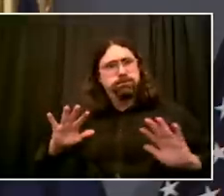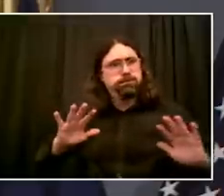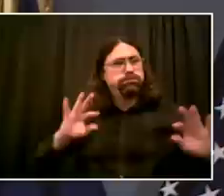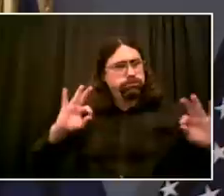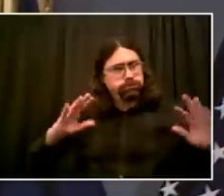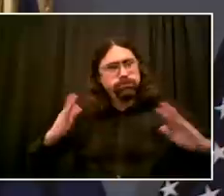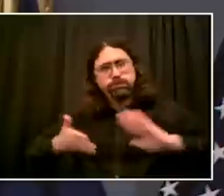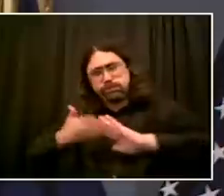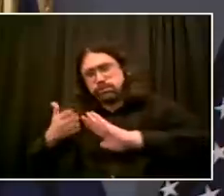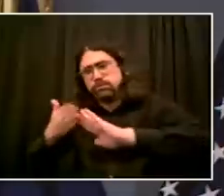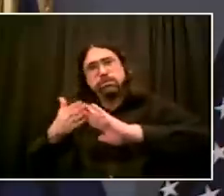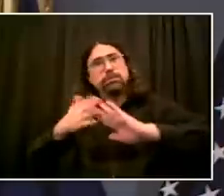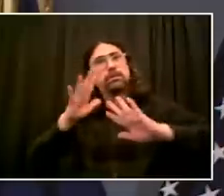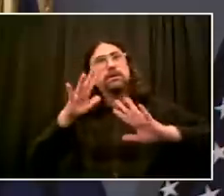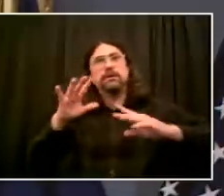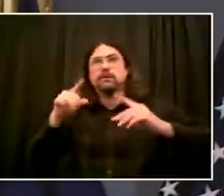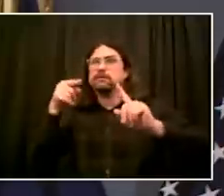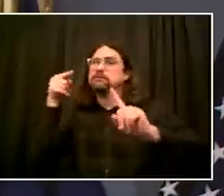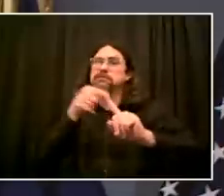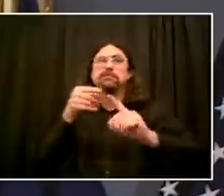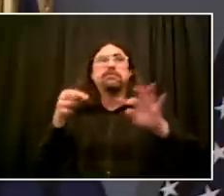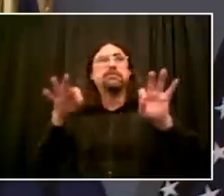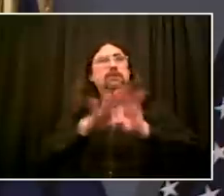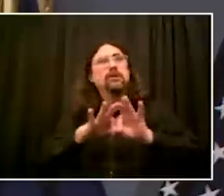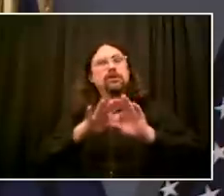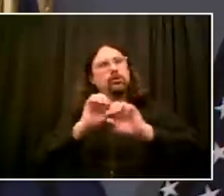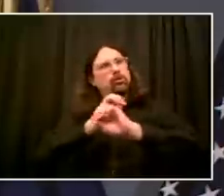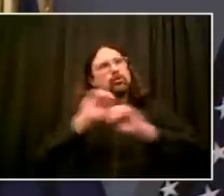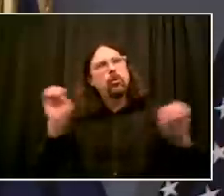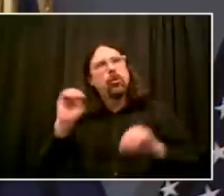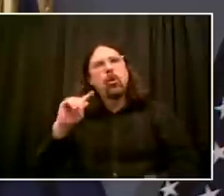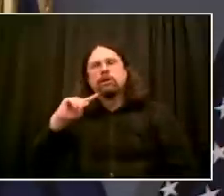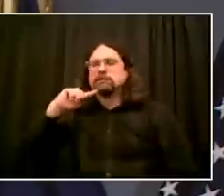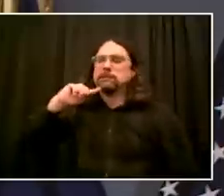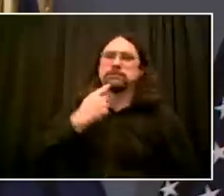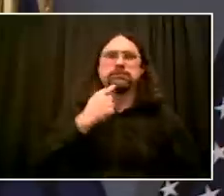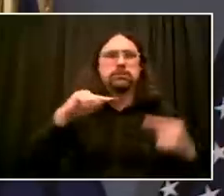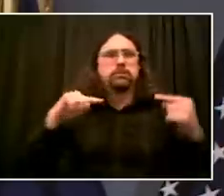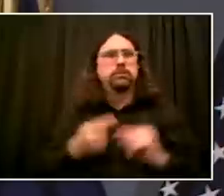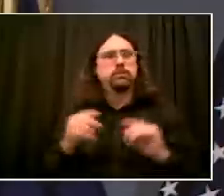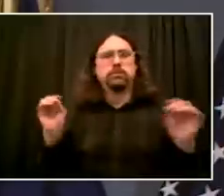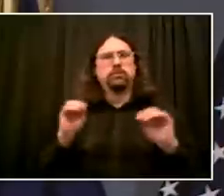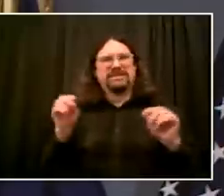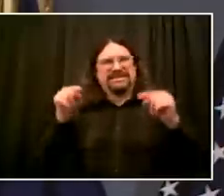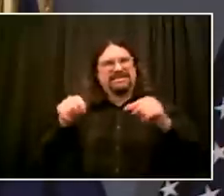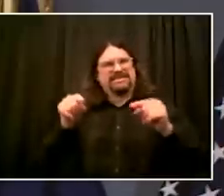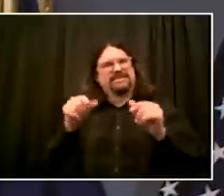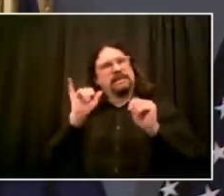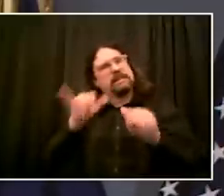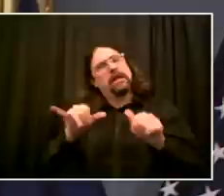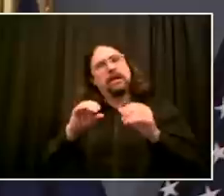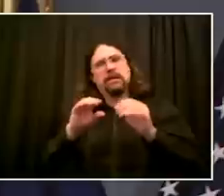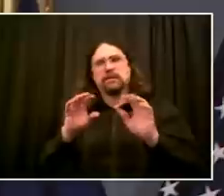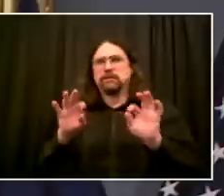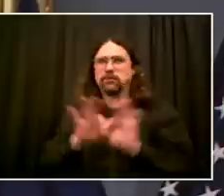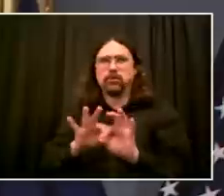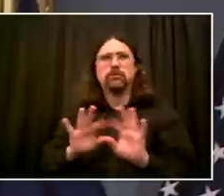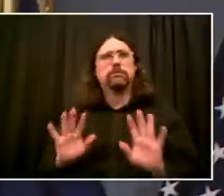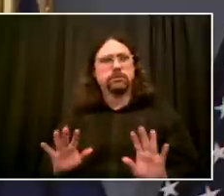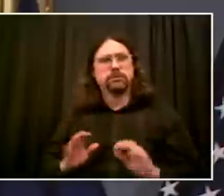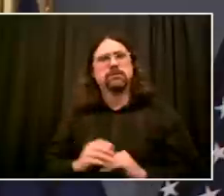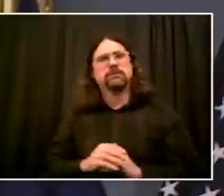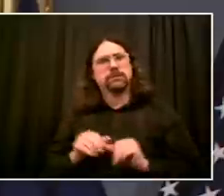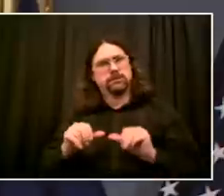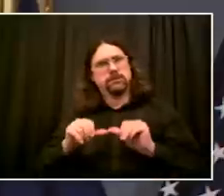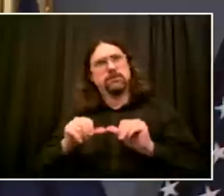independence is clear to me, these are two extremely respected public servants who bring very independent